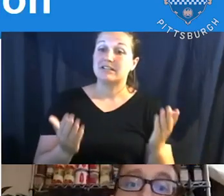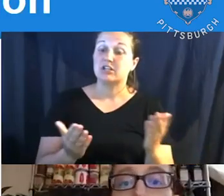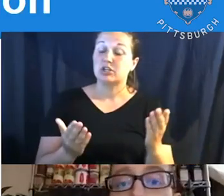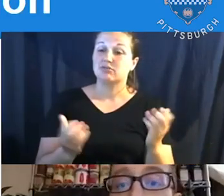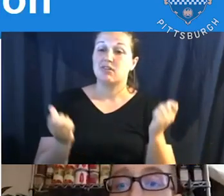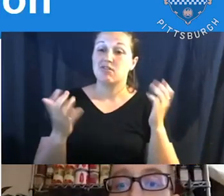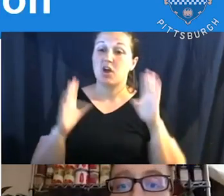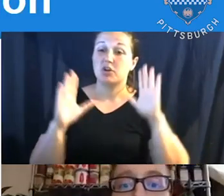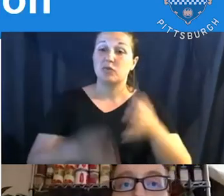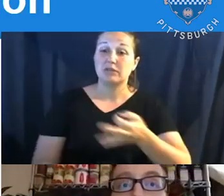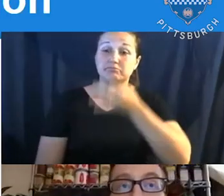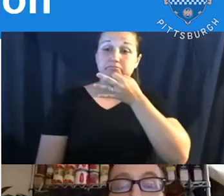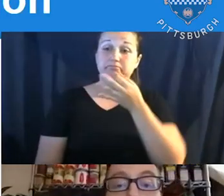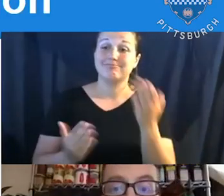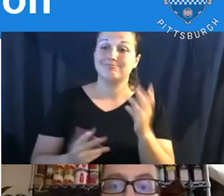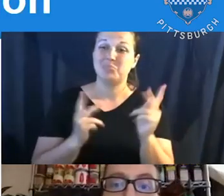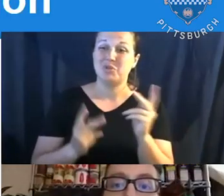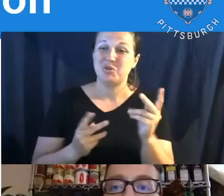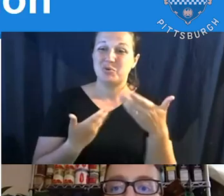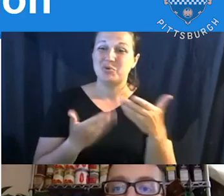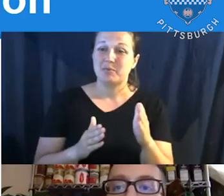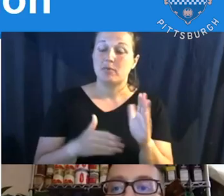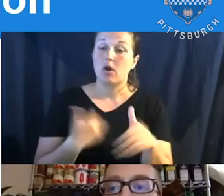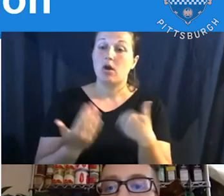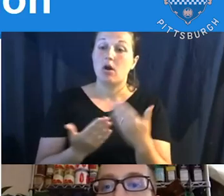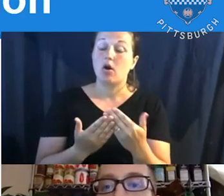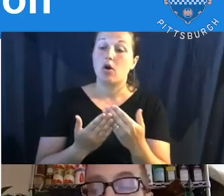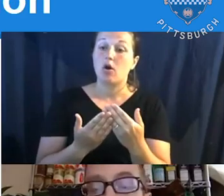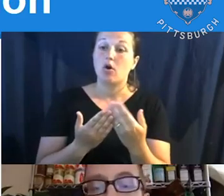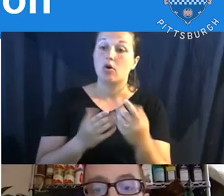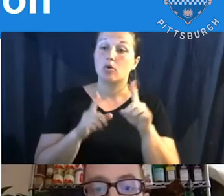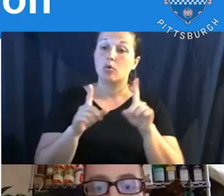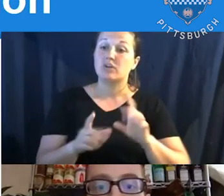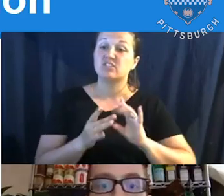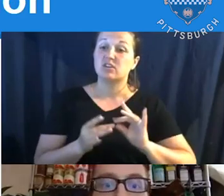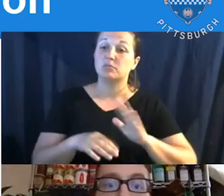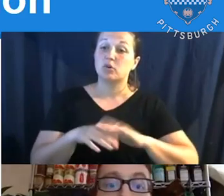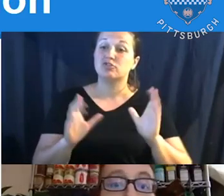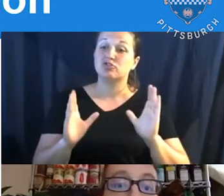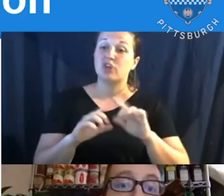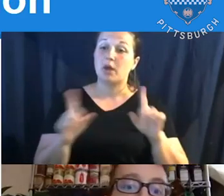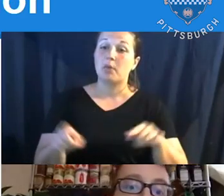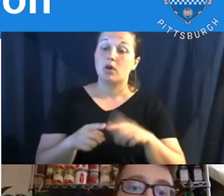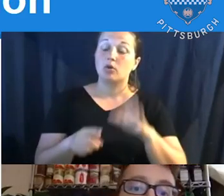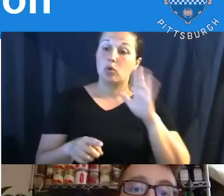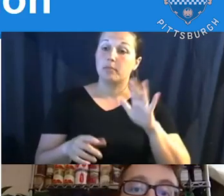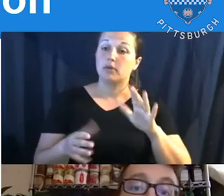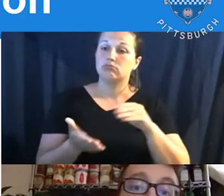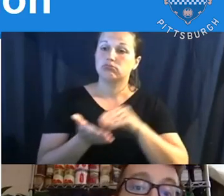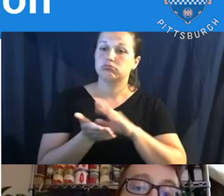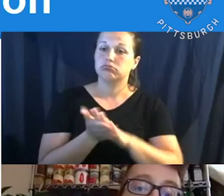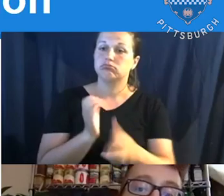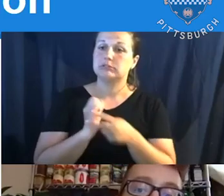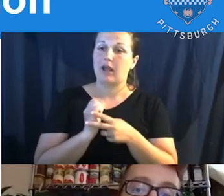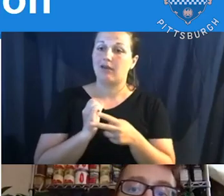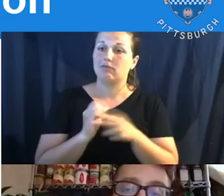We have all comments and questions that are in the chat are going to be recorded and sent to council members in the mayor's office. I'm going to read questions, uh, for the